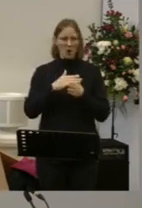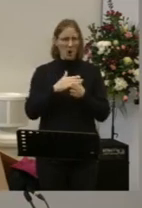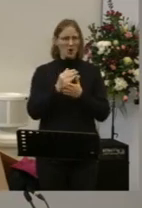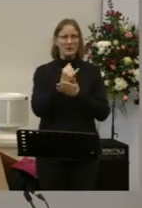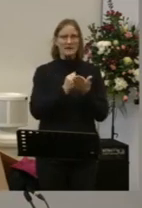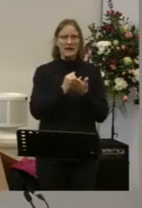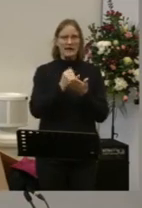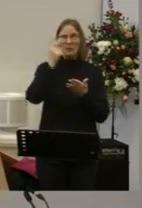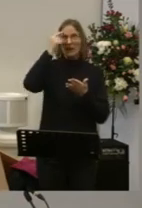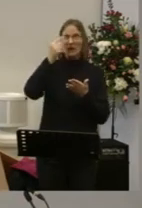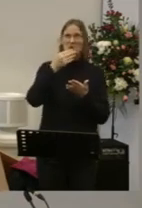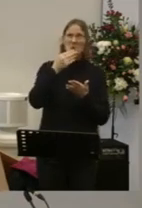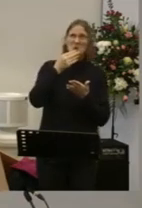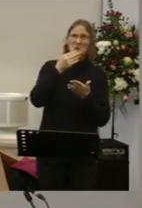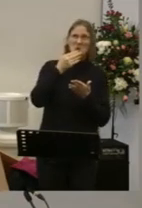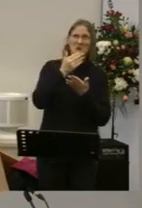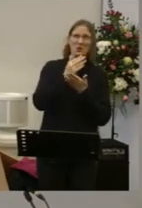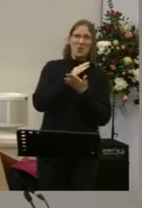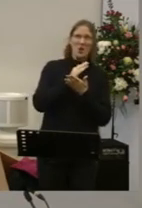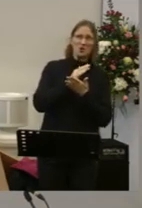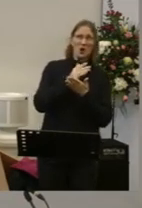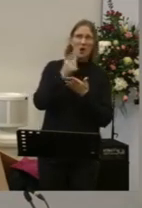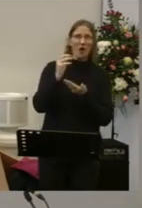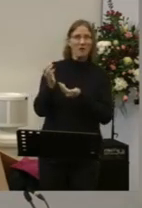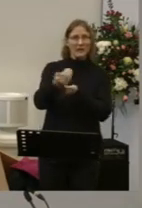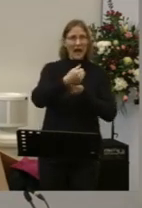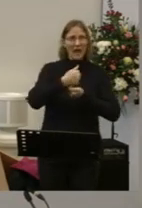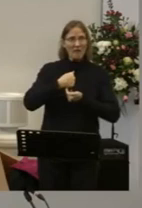Where you so question your own behaviour You think to yourself